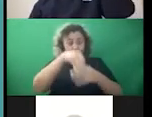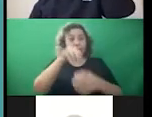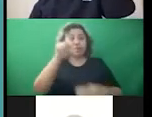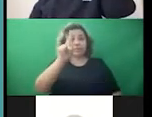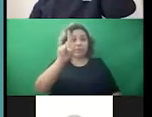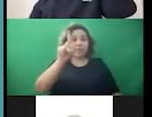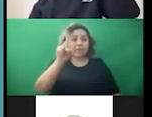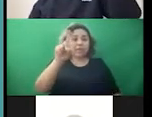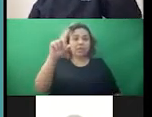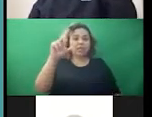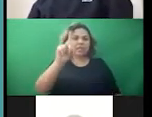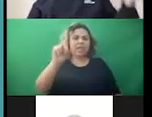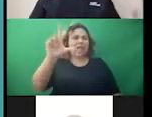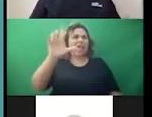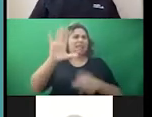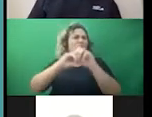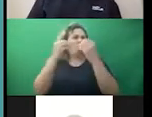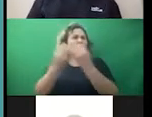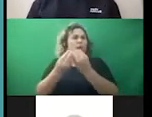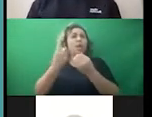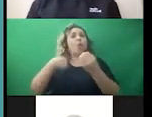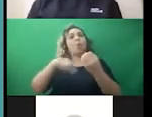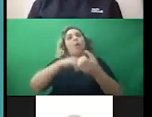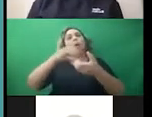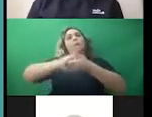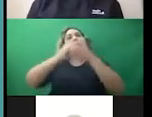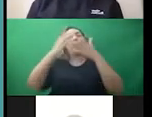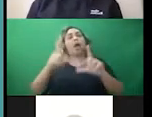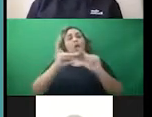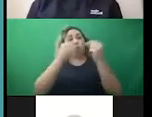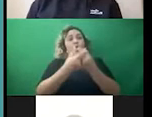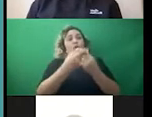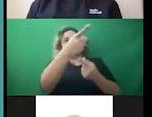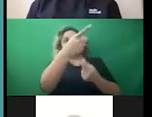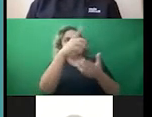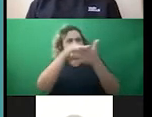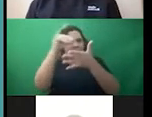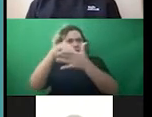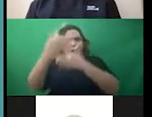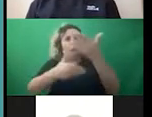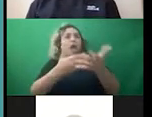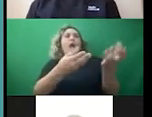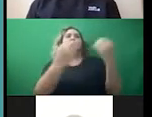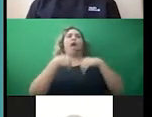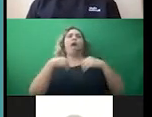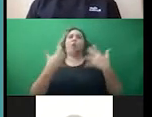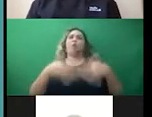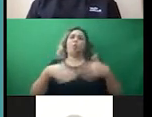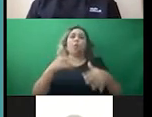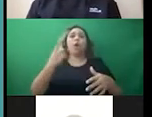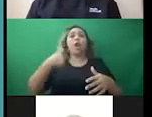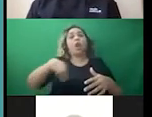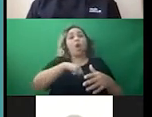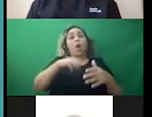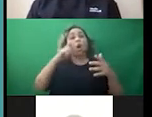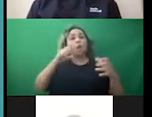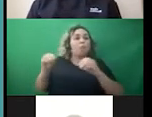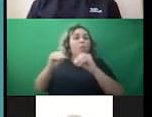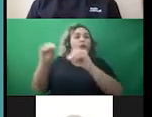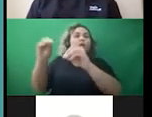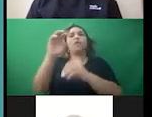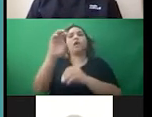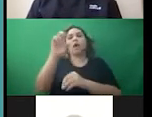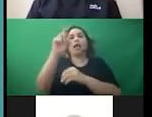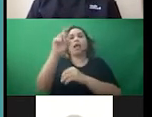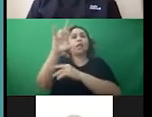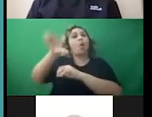where partner groups have been really generous with their learning spaces. And of course, to our movement elders and co-conspirators